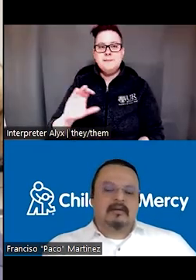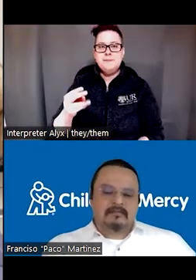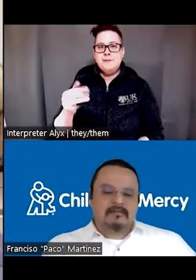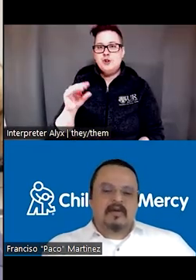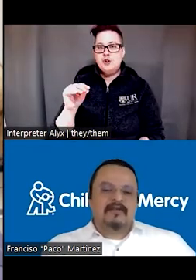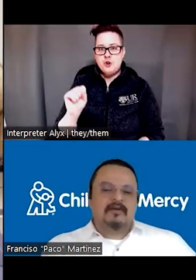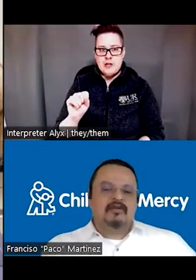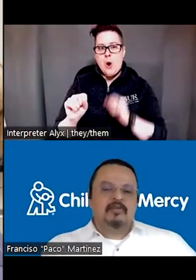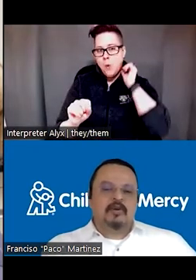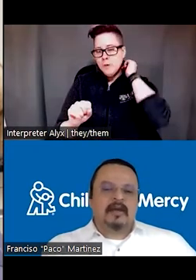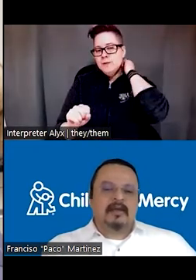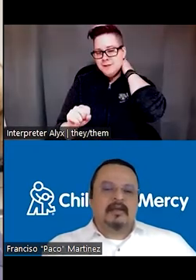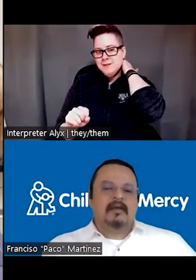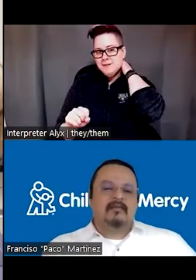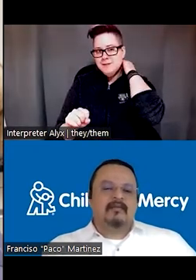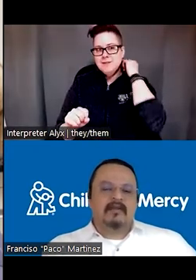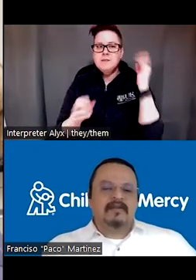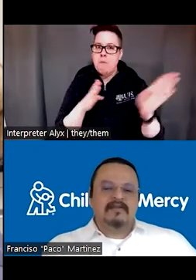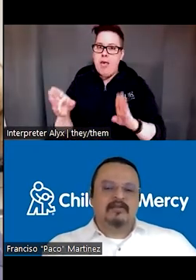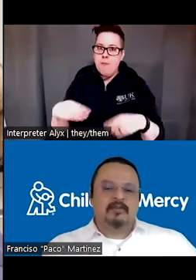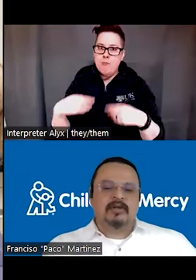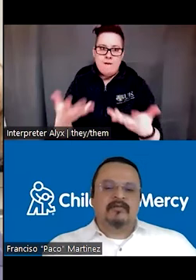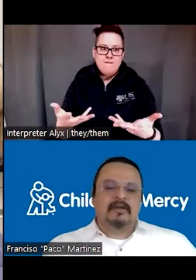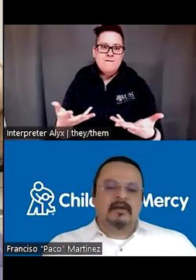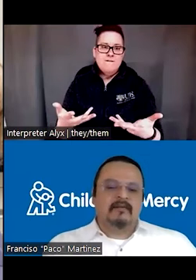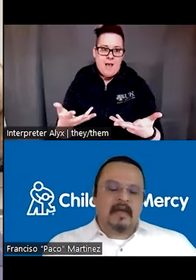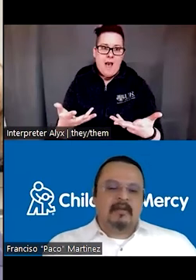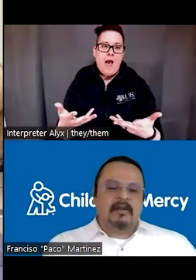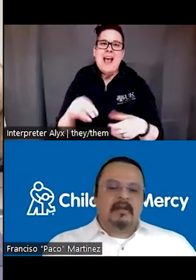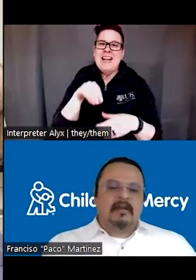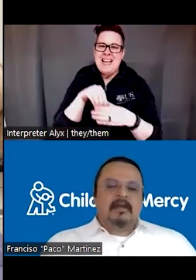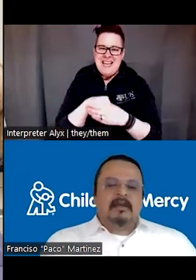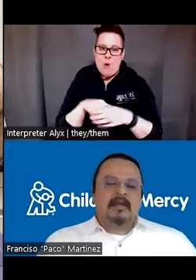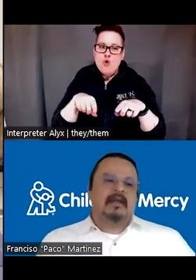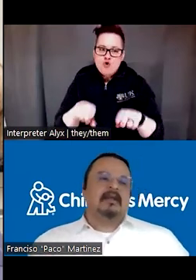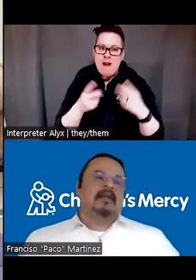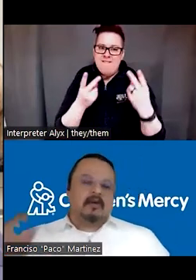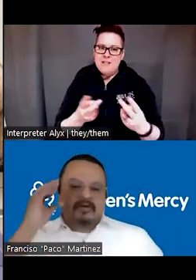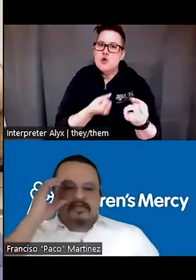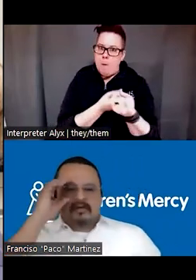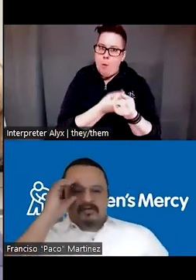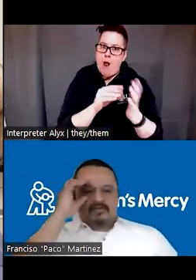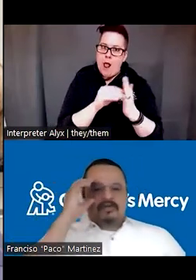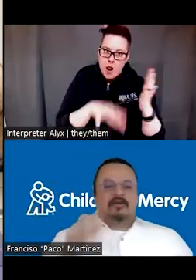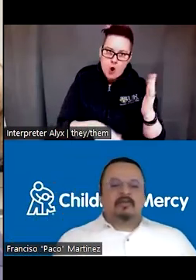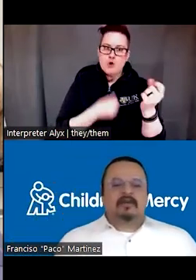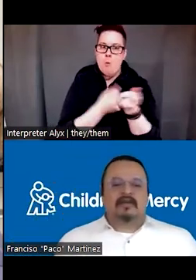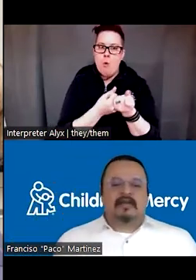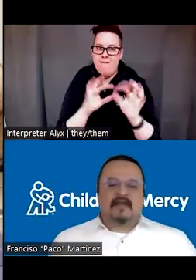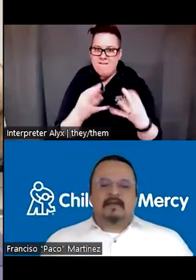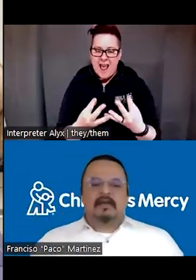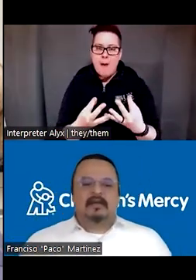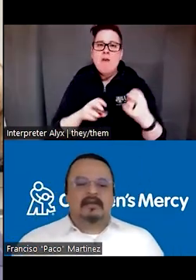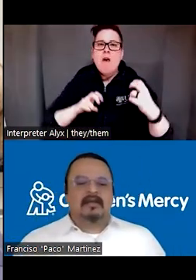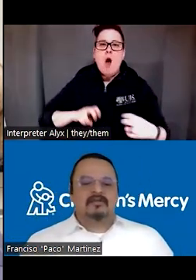Chico's was going to provide in visit support of learner and family. They the original coaches were going to be